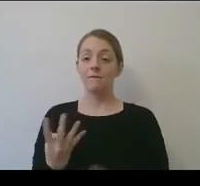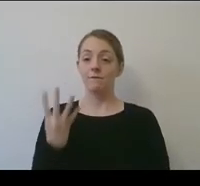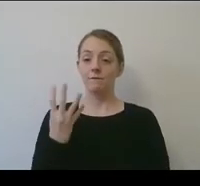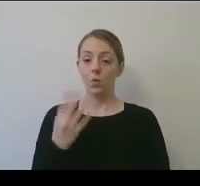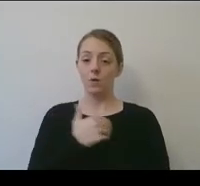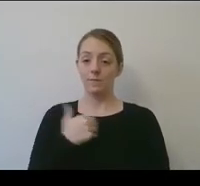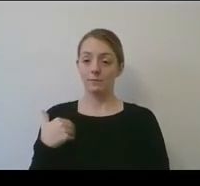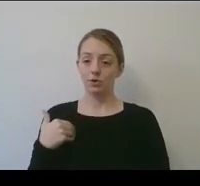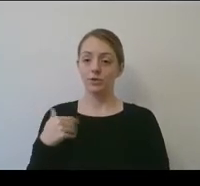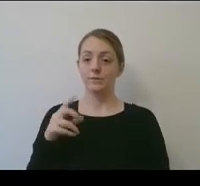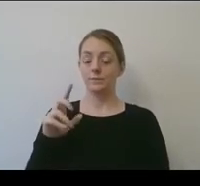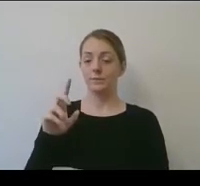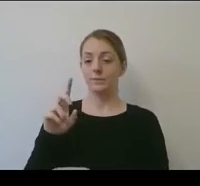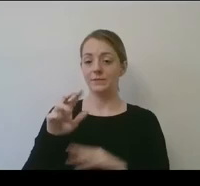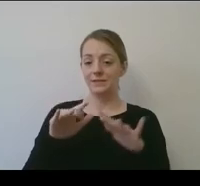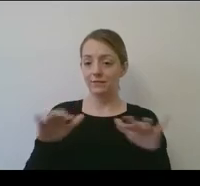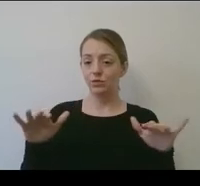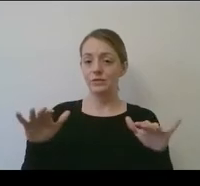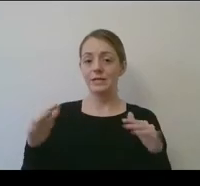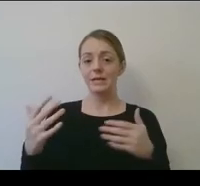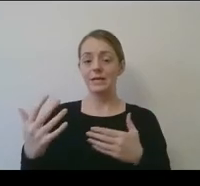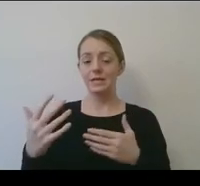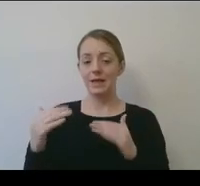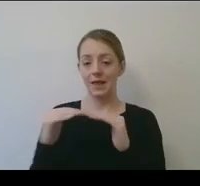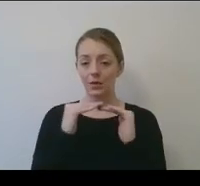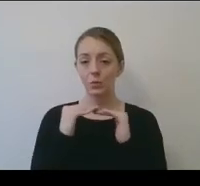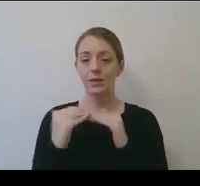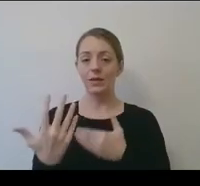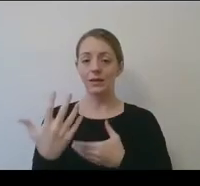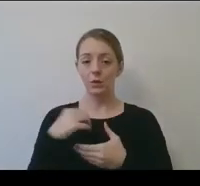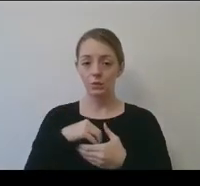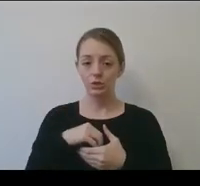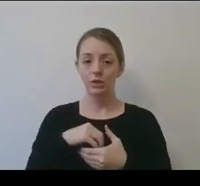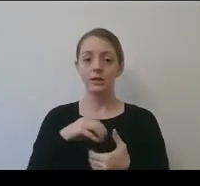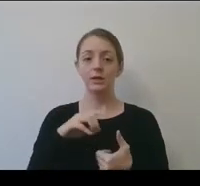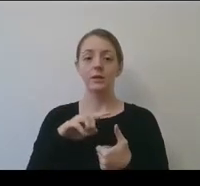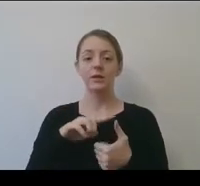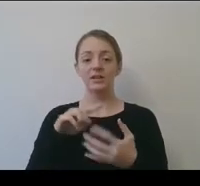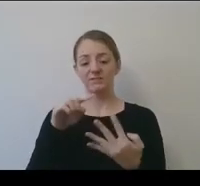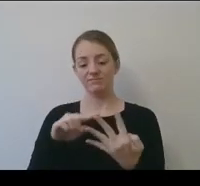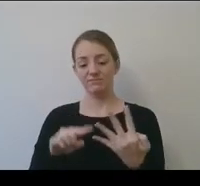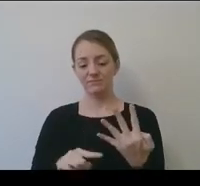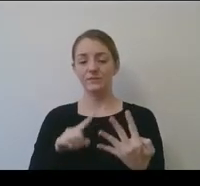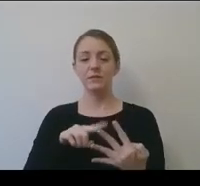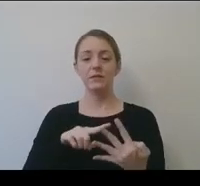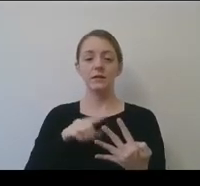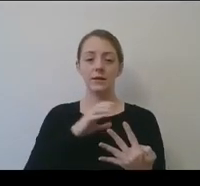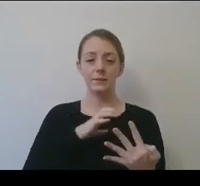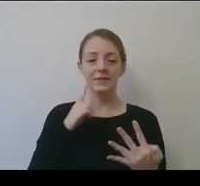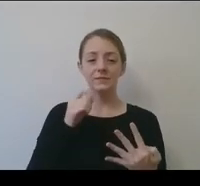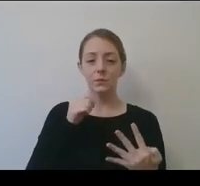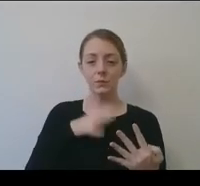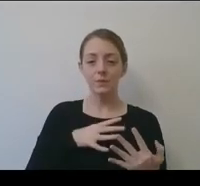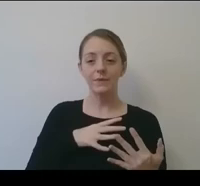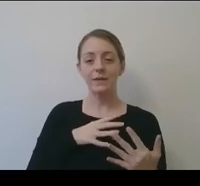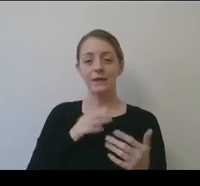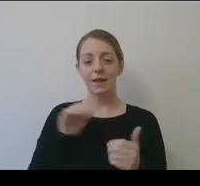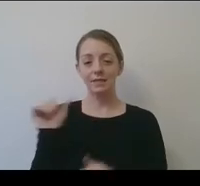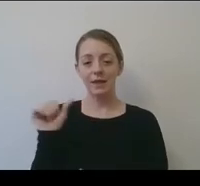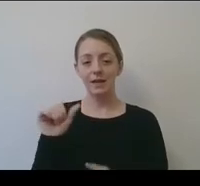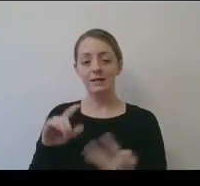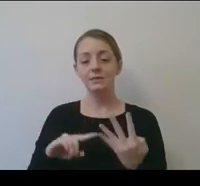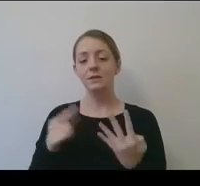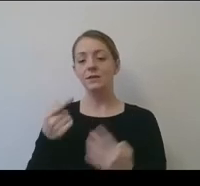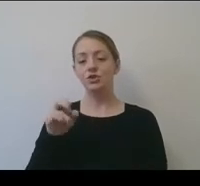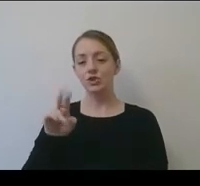committees. Lots of names here. Committee to promote cultural diversity and equity, Committee on Women's Athletics, Minority Opportunities and Interest Committee, and the Gender Equity